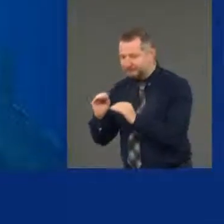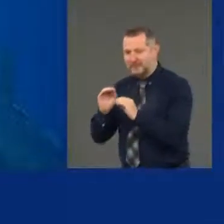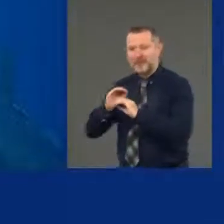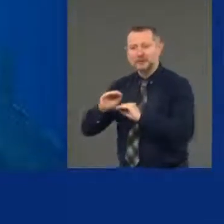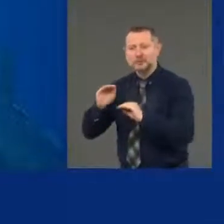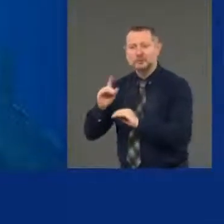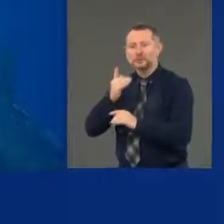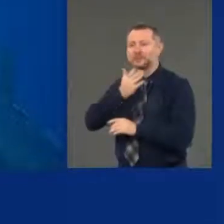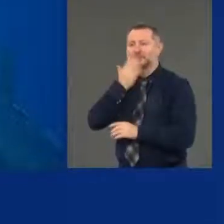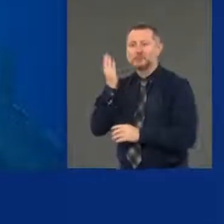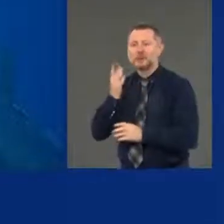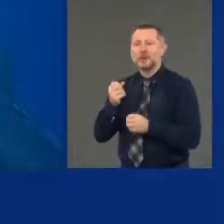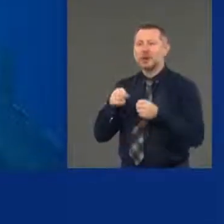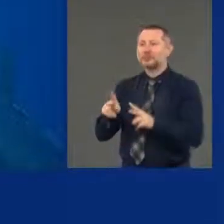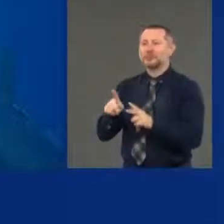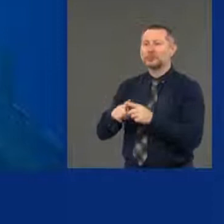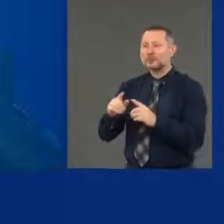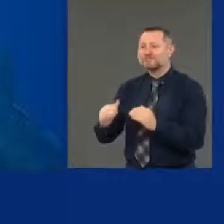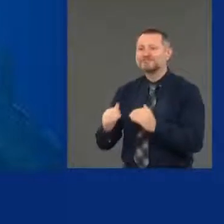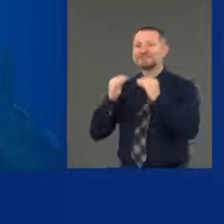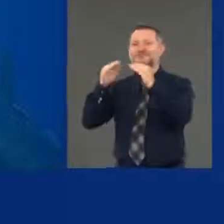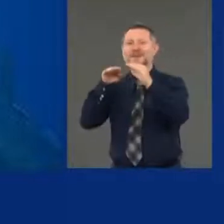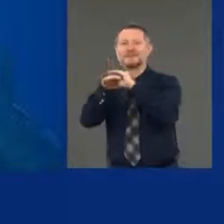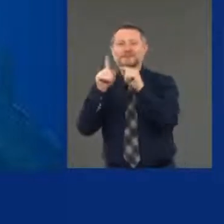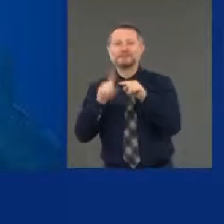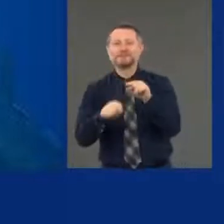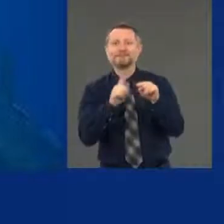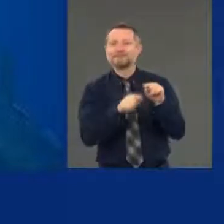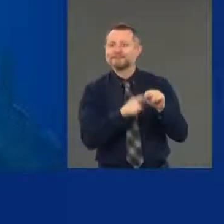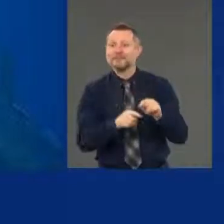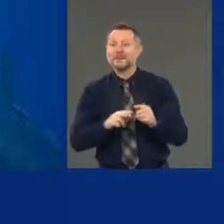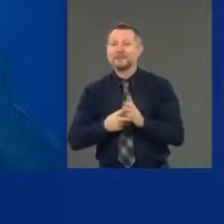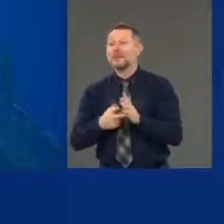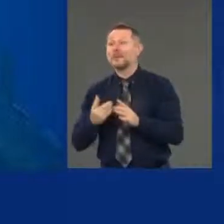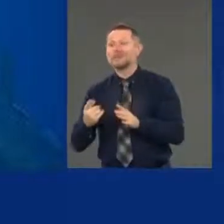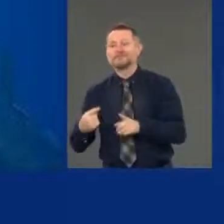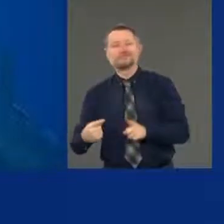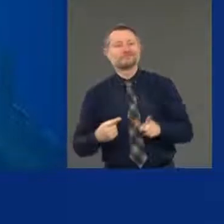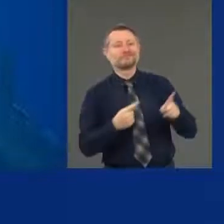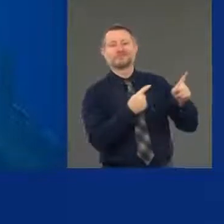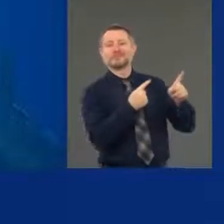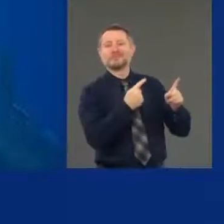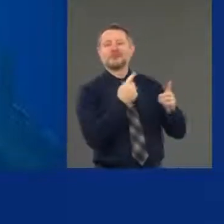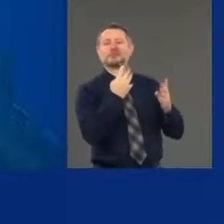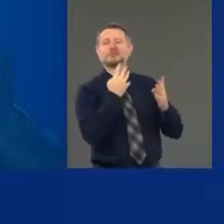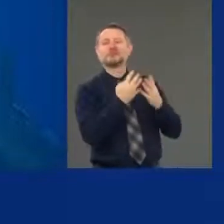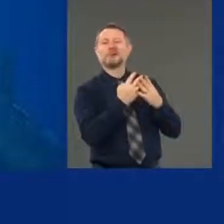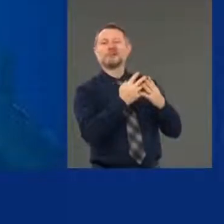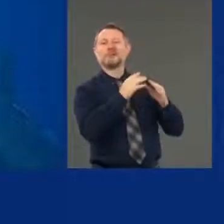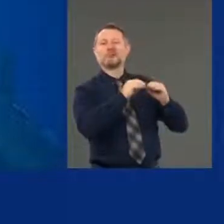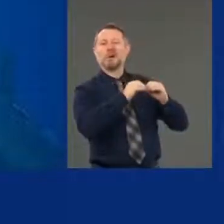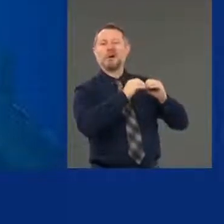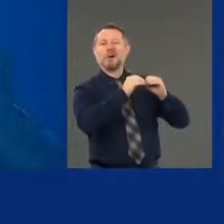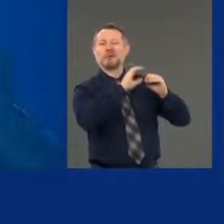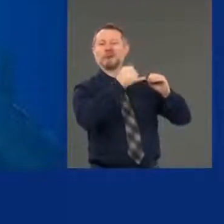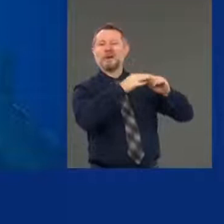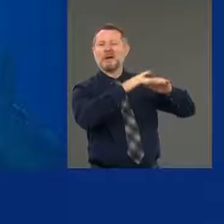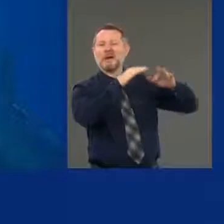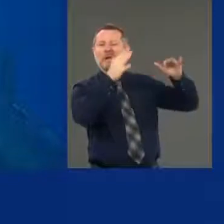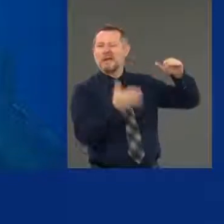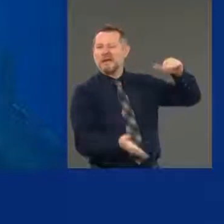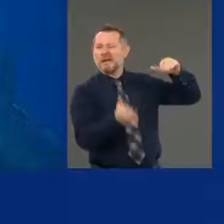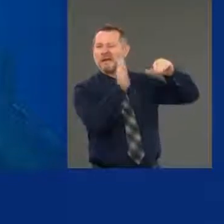opportunity, then you see the result in the criminal justice system. This is how you get at